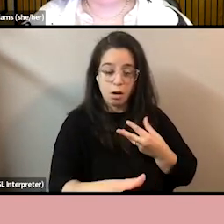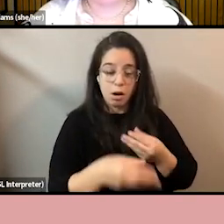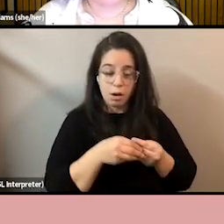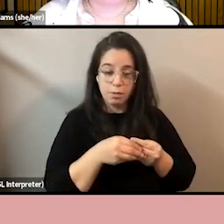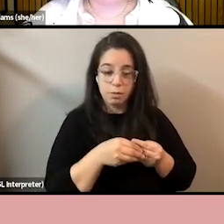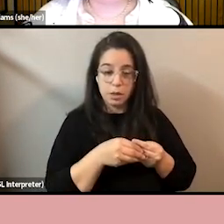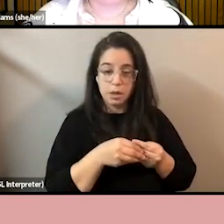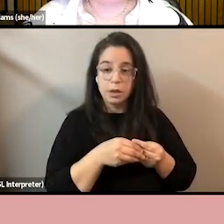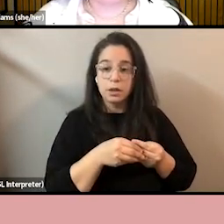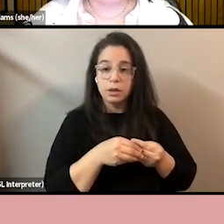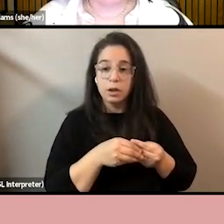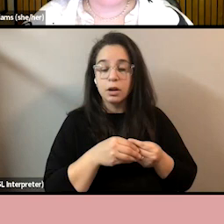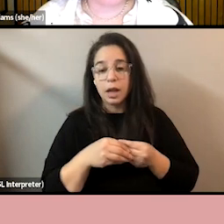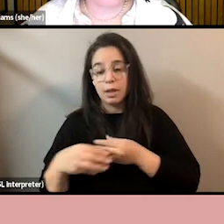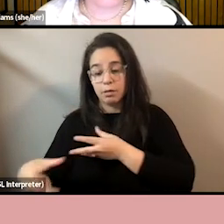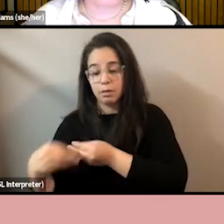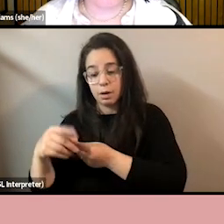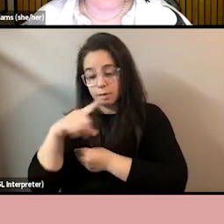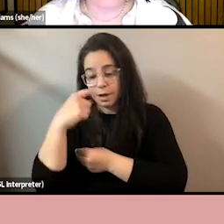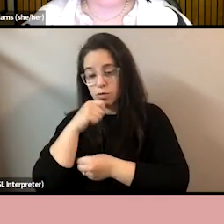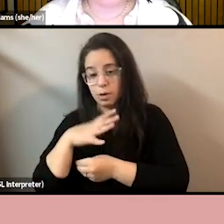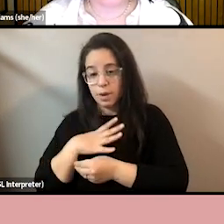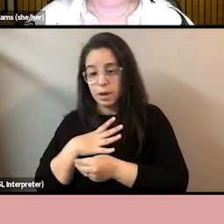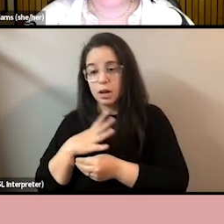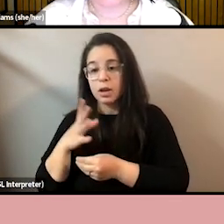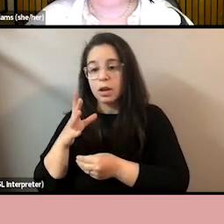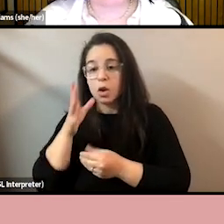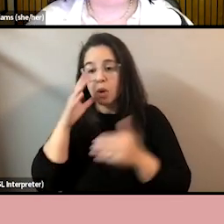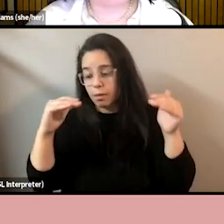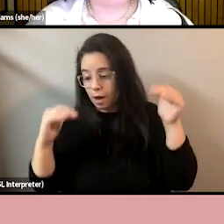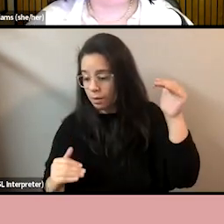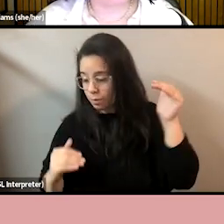for the average black woman of almost a million dollars.